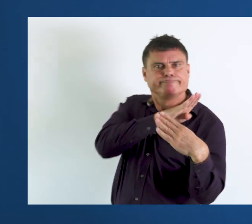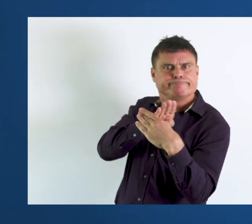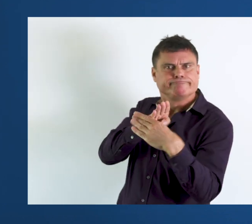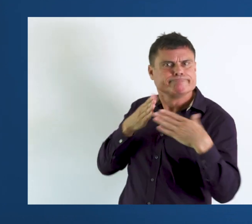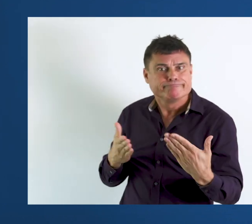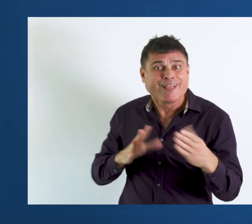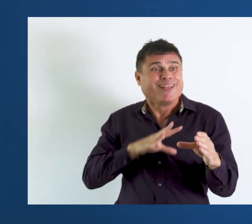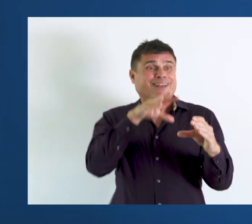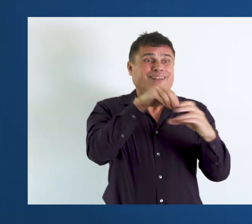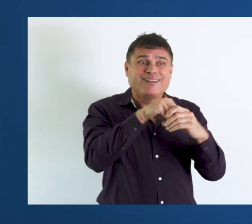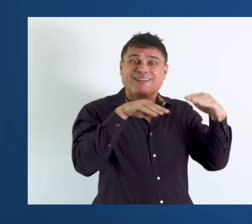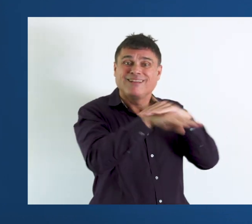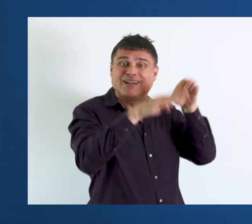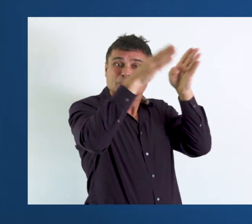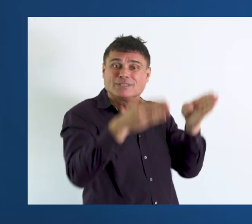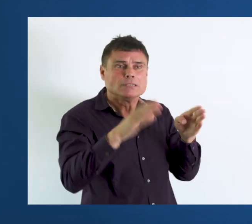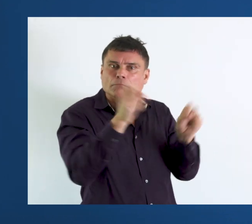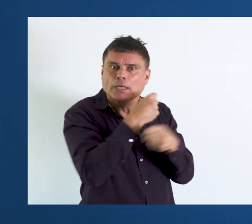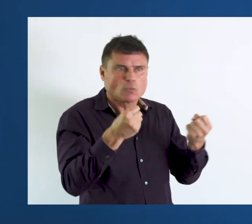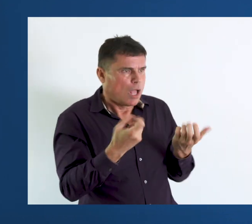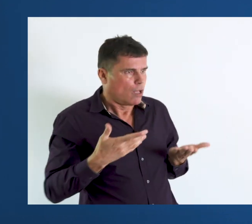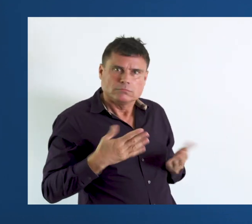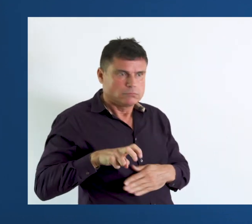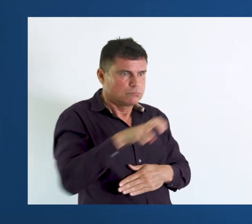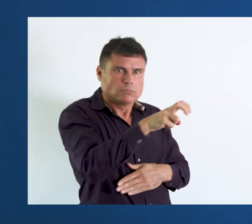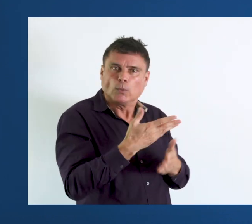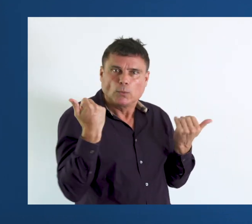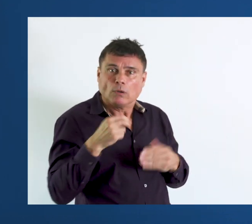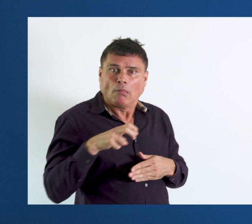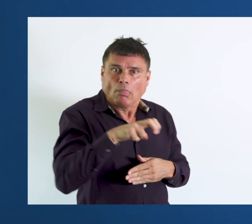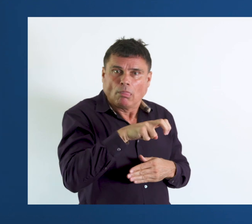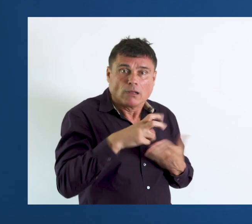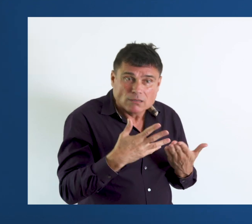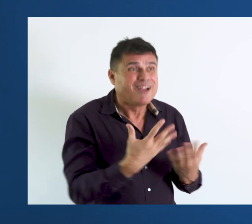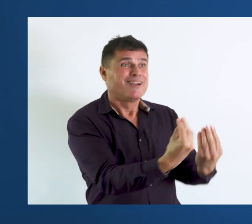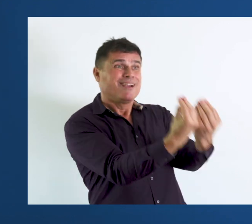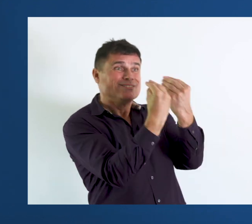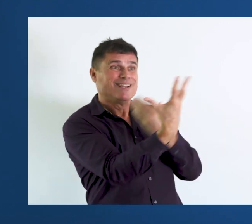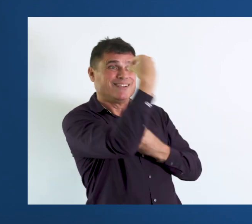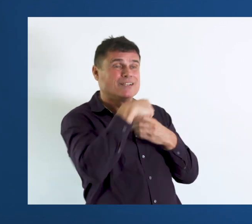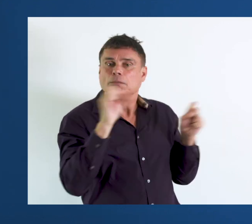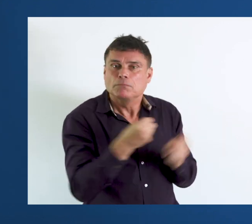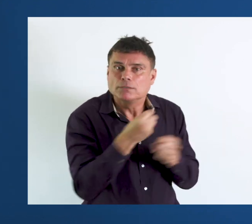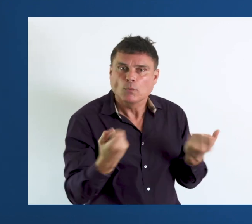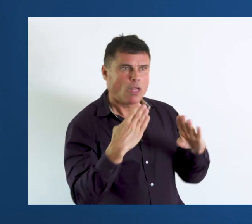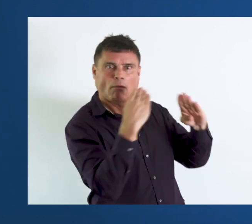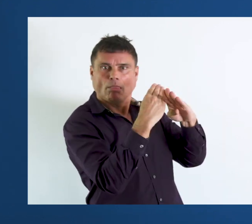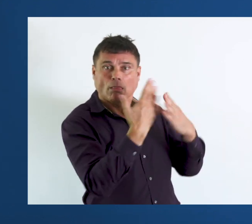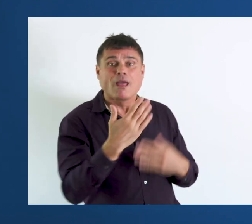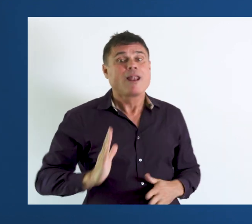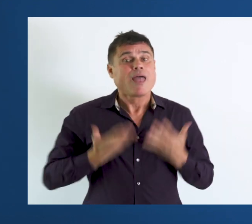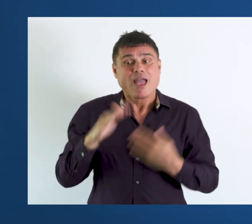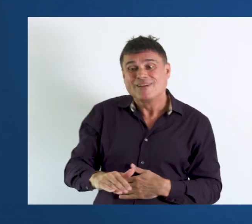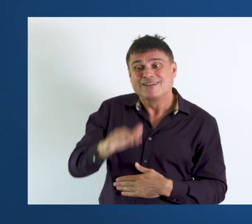He will not be able to access the buildings. He will not be able to get an education. And later on in life,